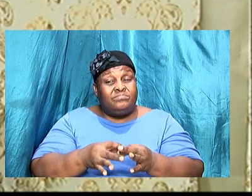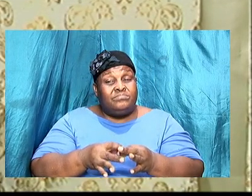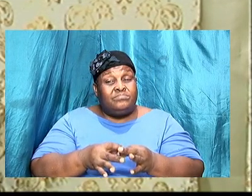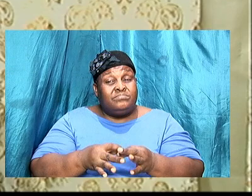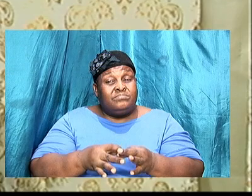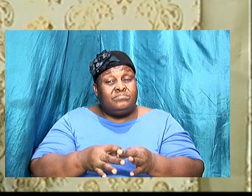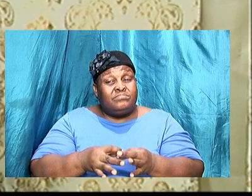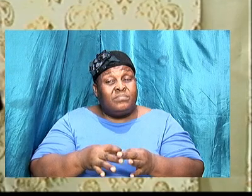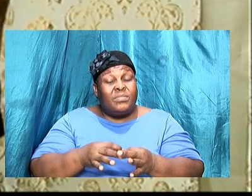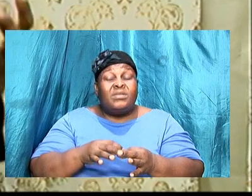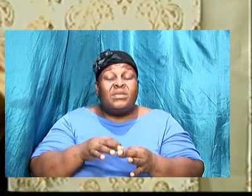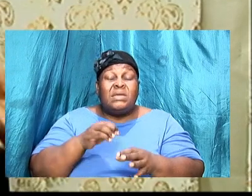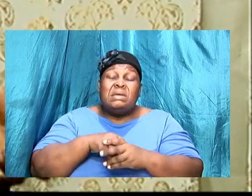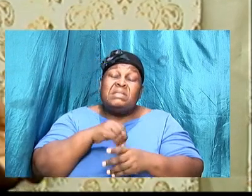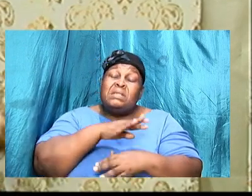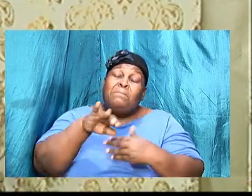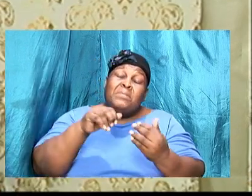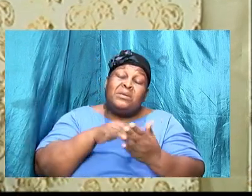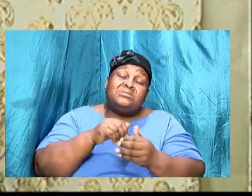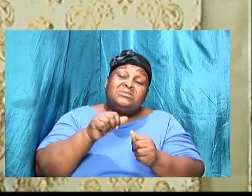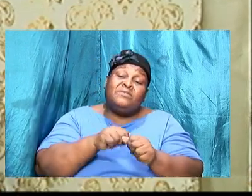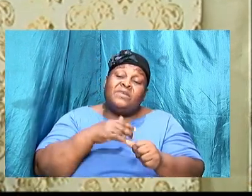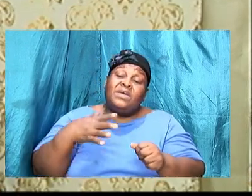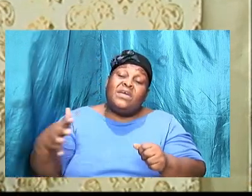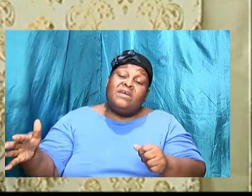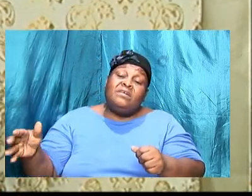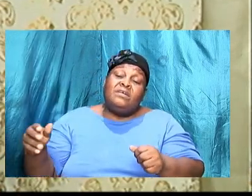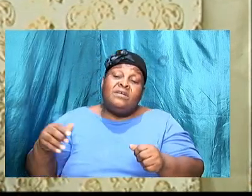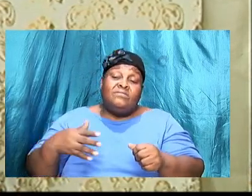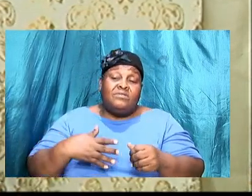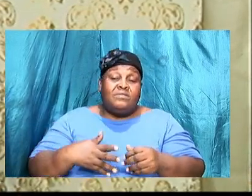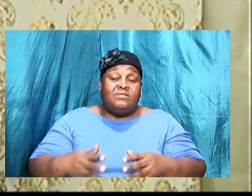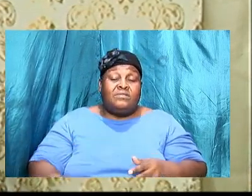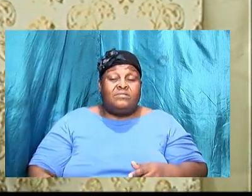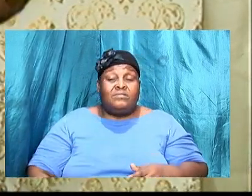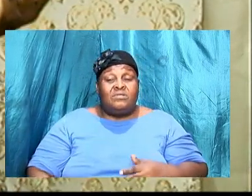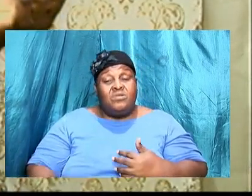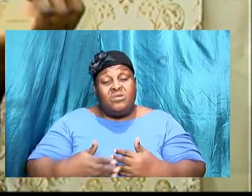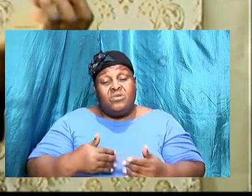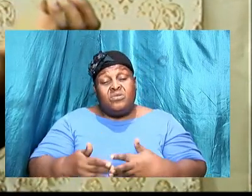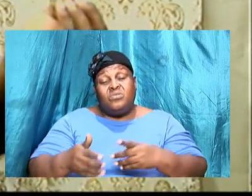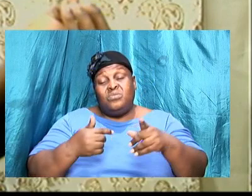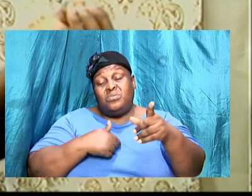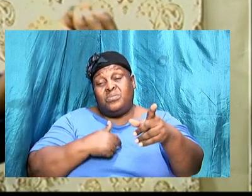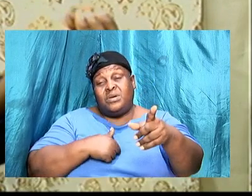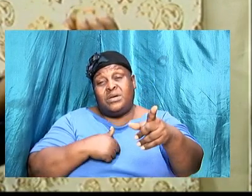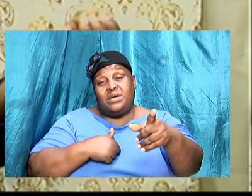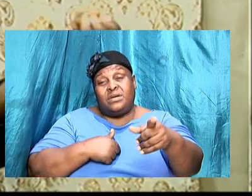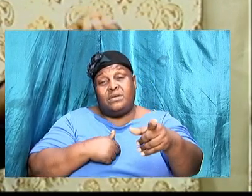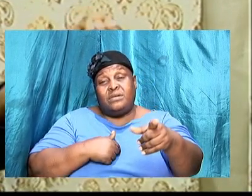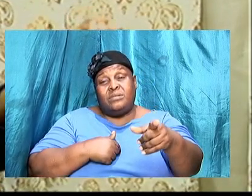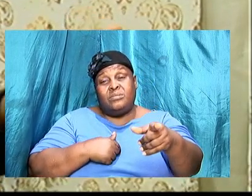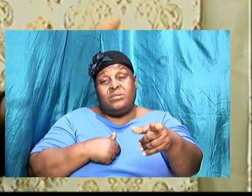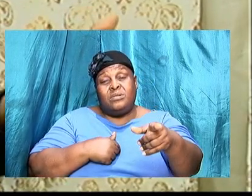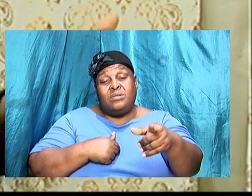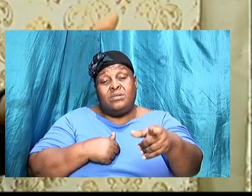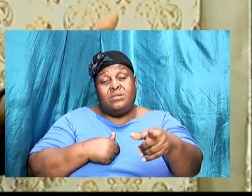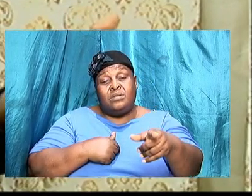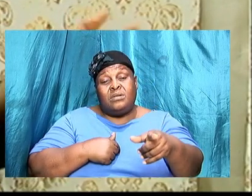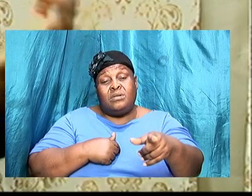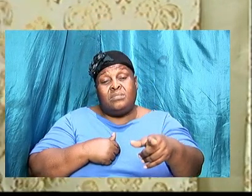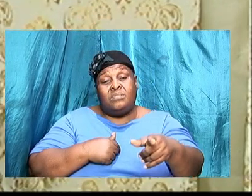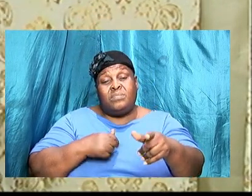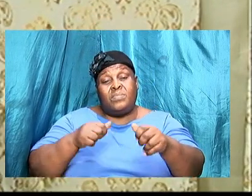and in the midst of everything remember I know my though I I was though I applied